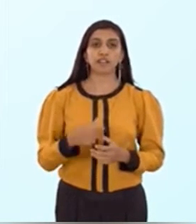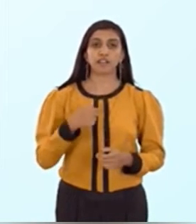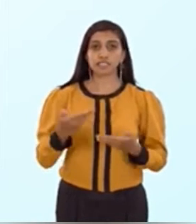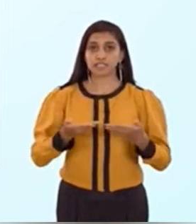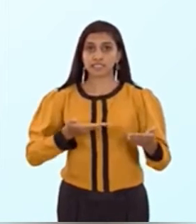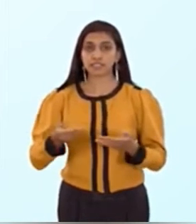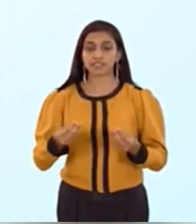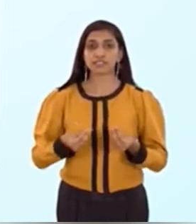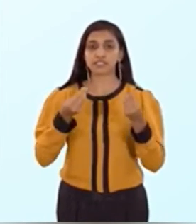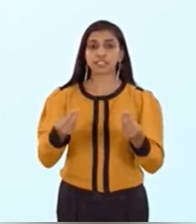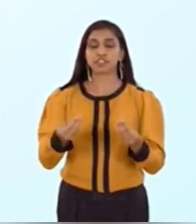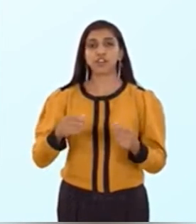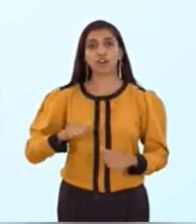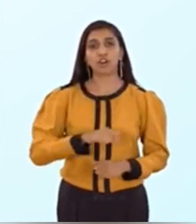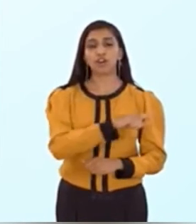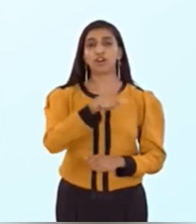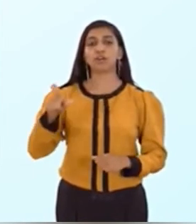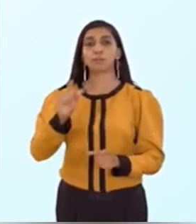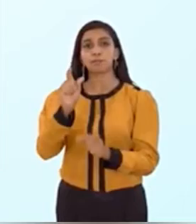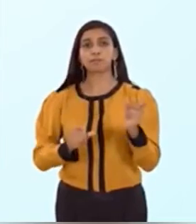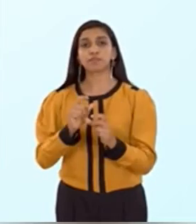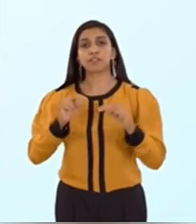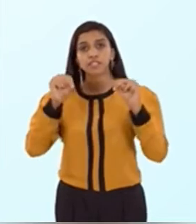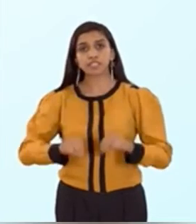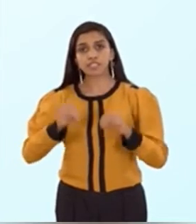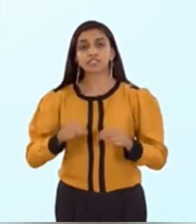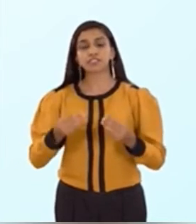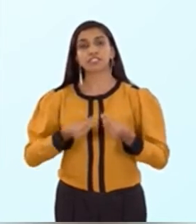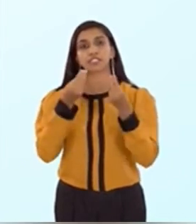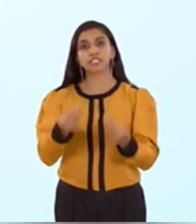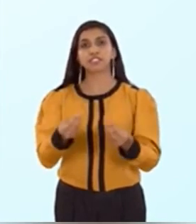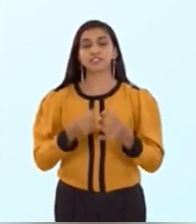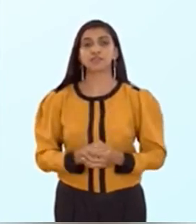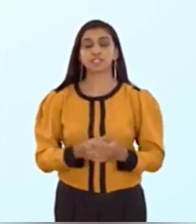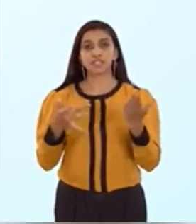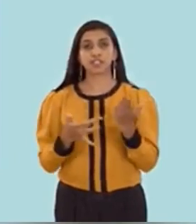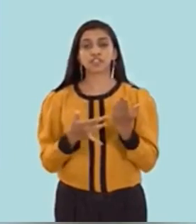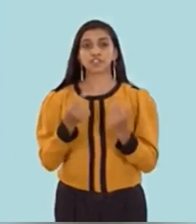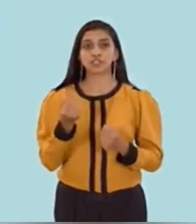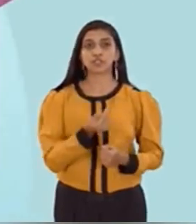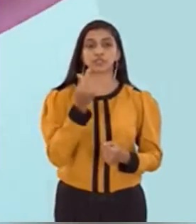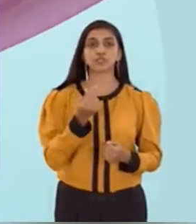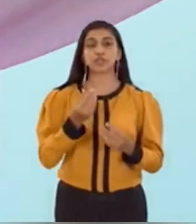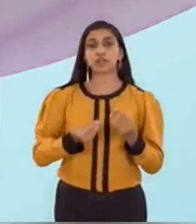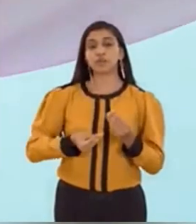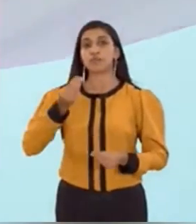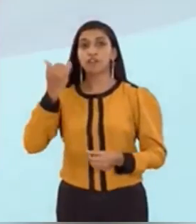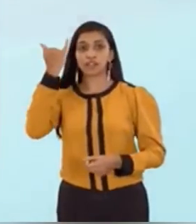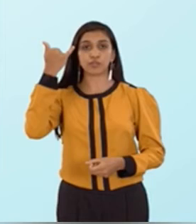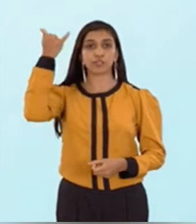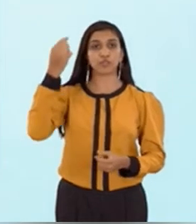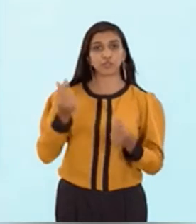vision. We want to make our service accessible to millions of people who need us. We are